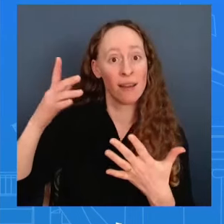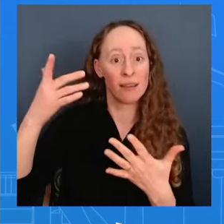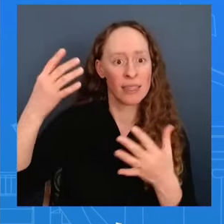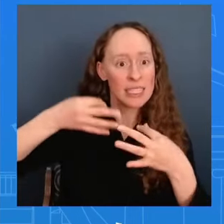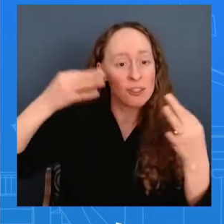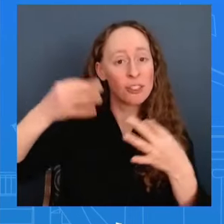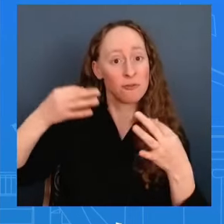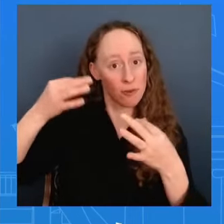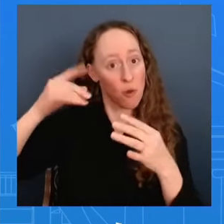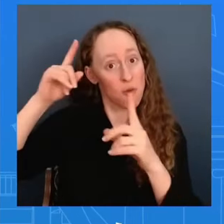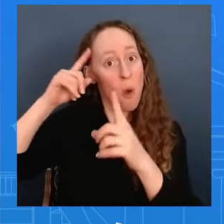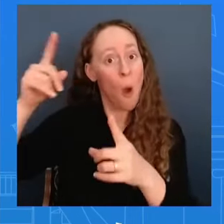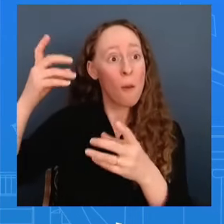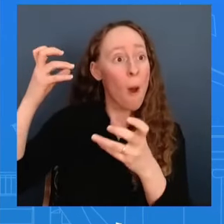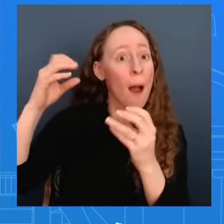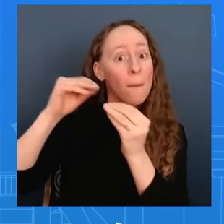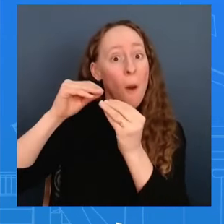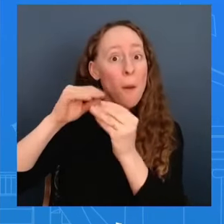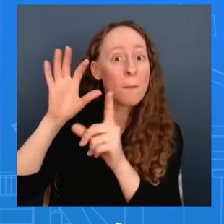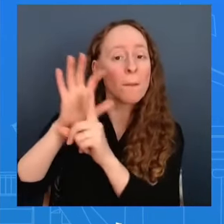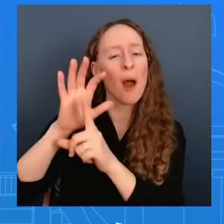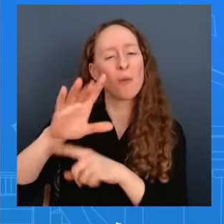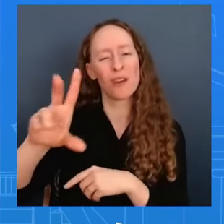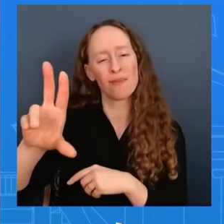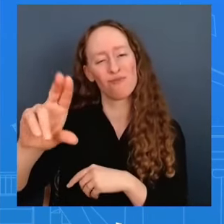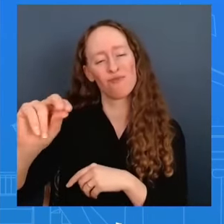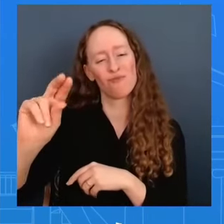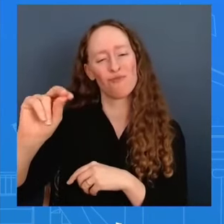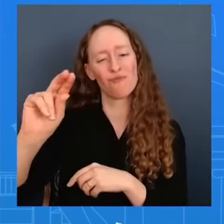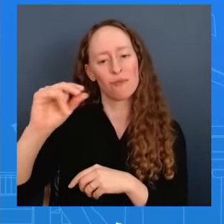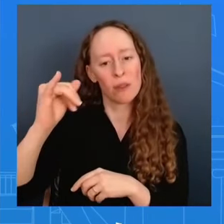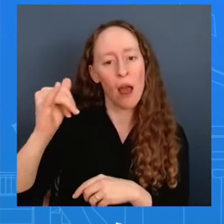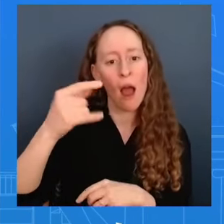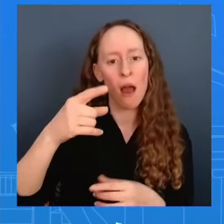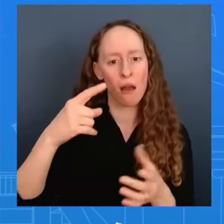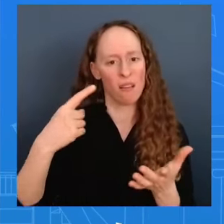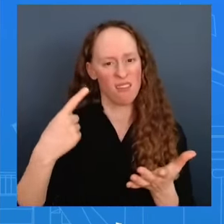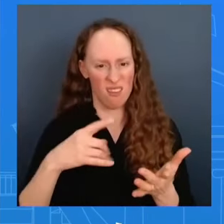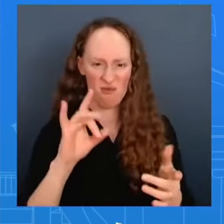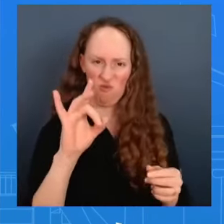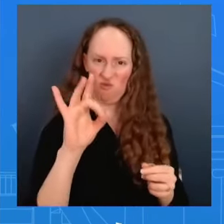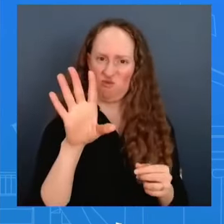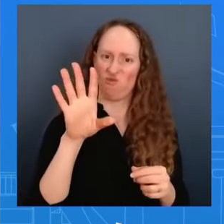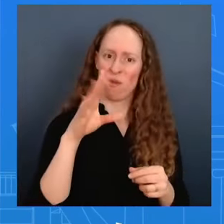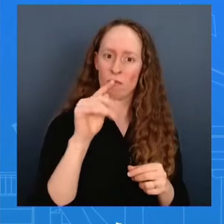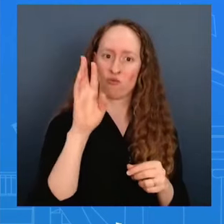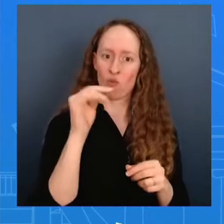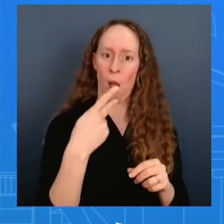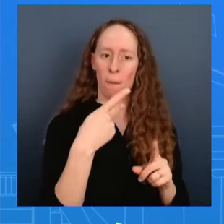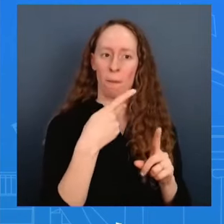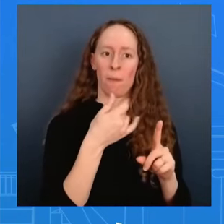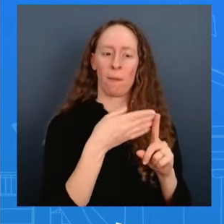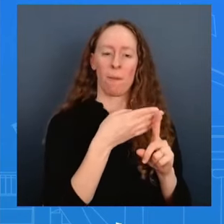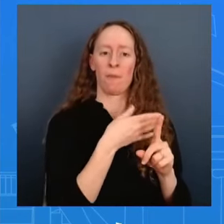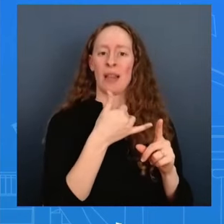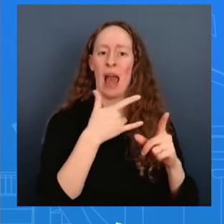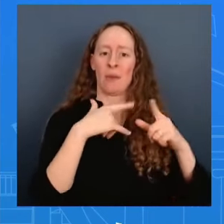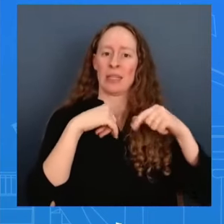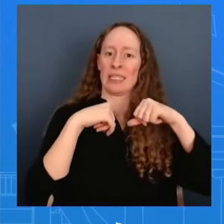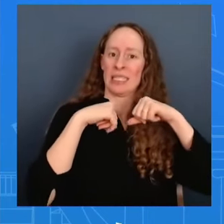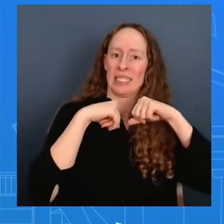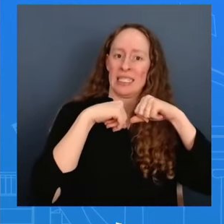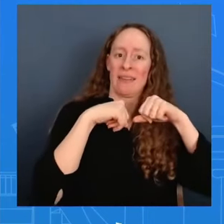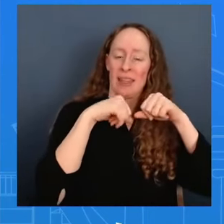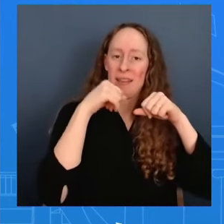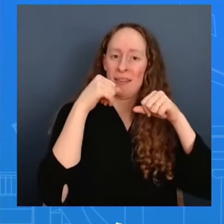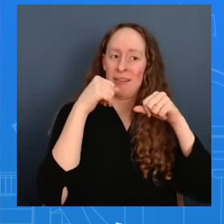defendant your words not mine so i want to be super mindful about how i answer this question because uh obviously that criminal defendant is